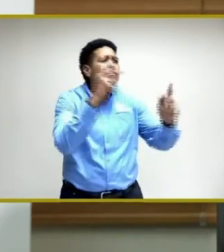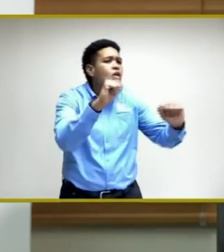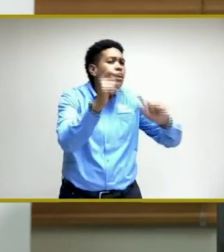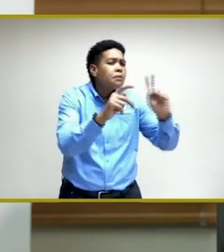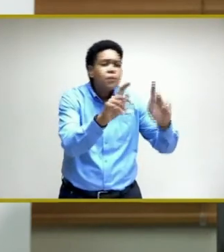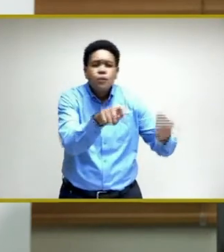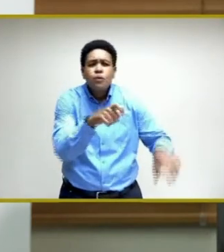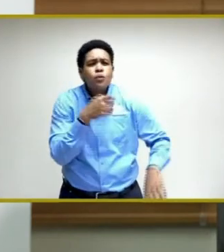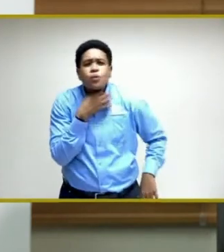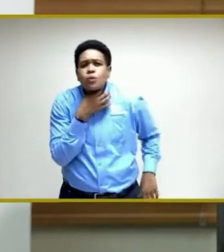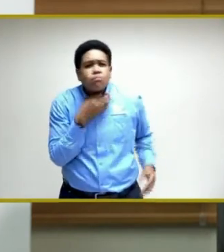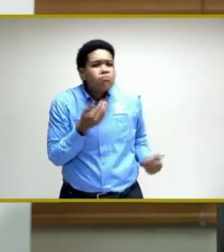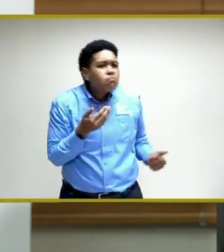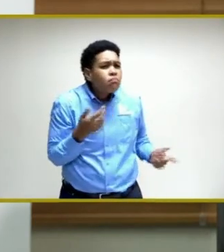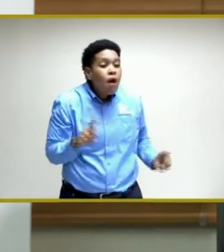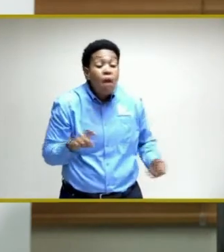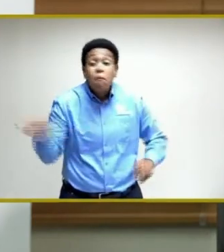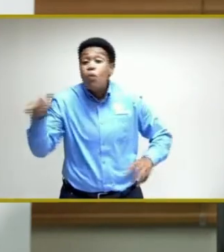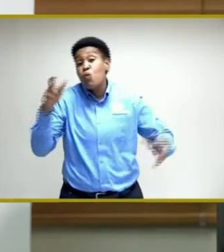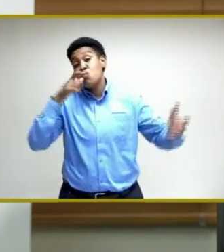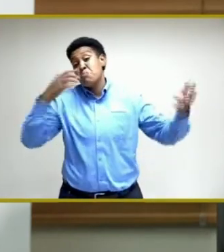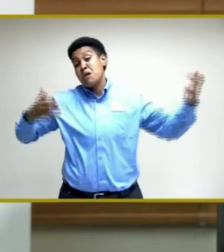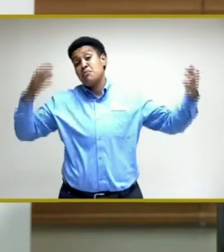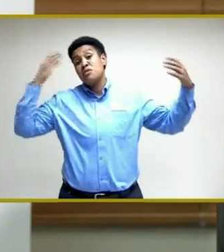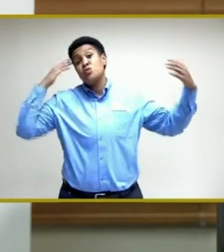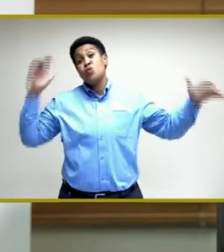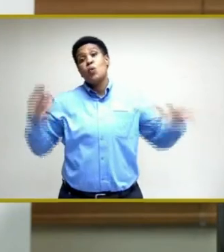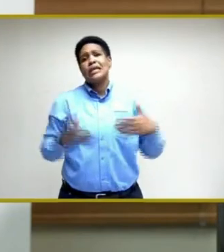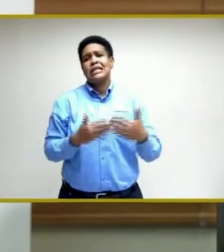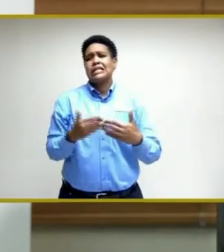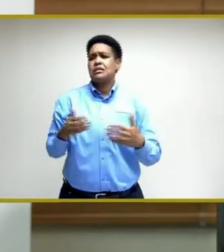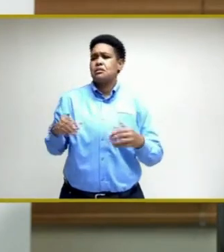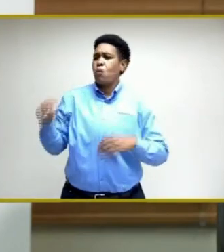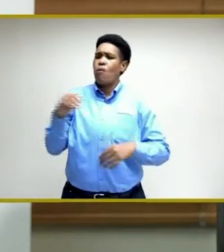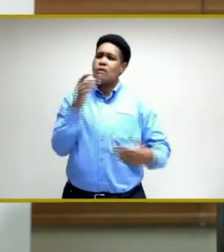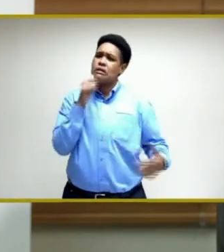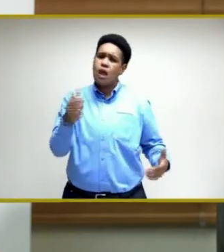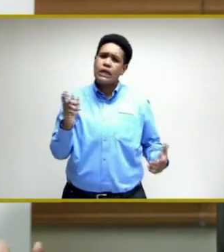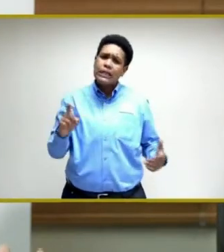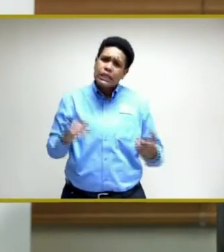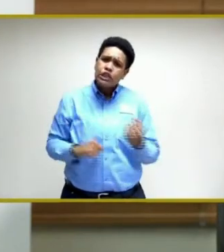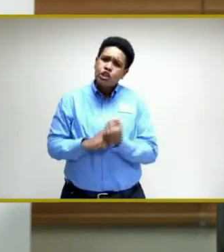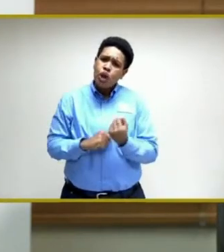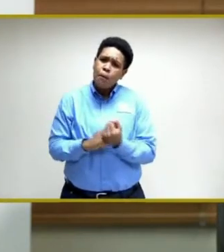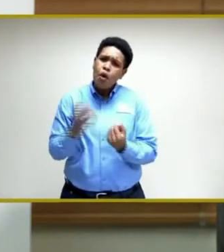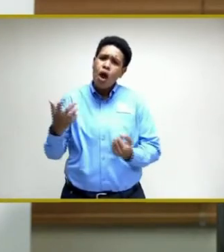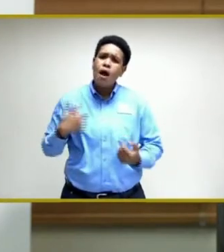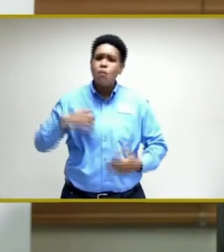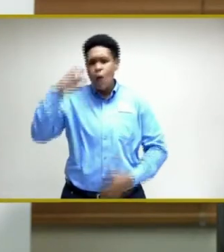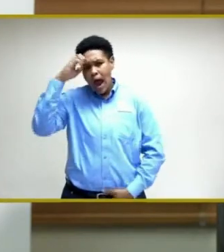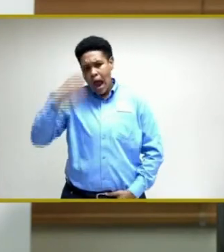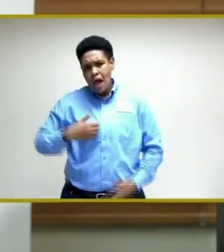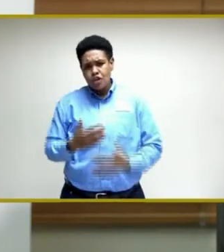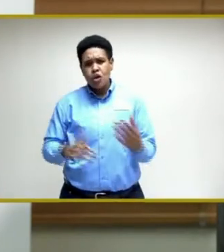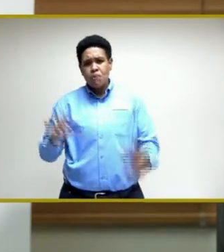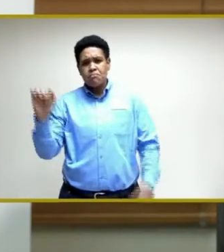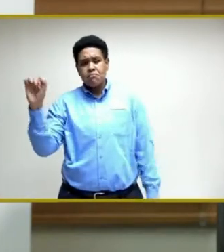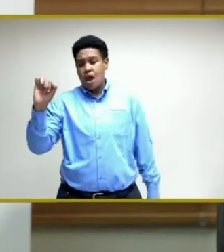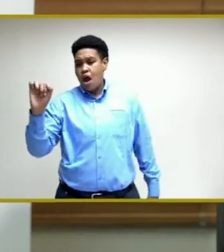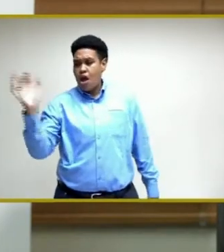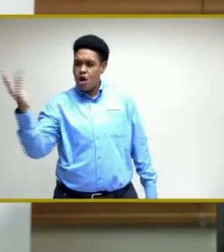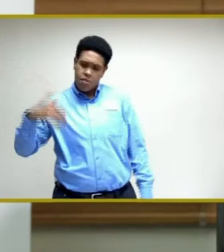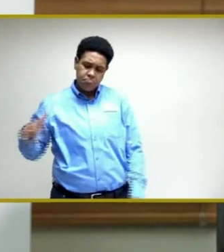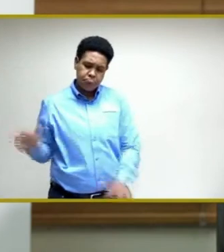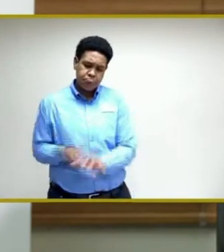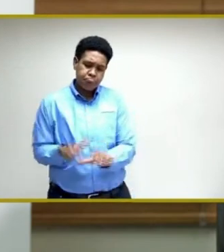Those who may not be easily mobile and would need some support, we hired some vehicles to move those persons